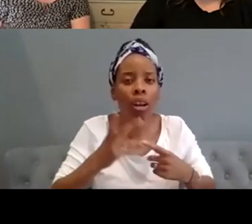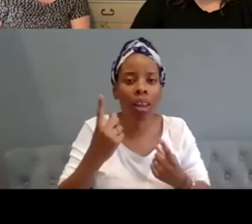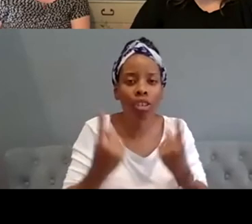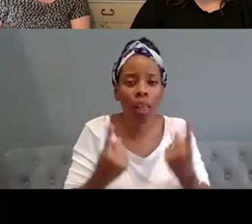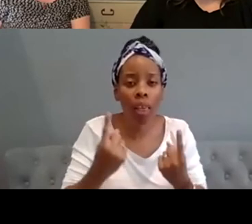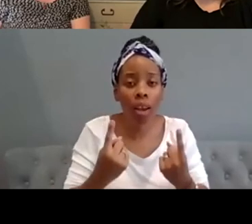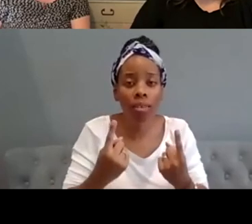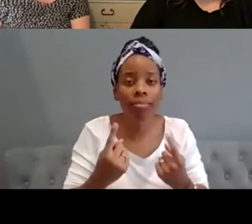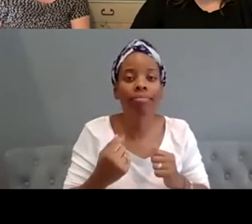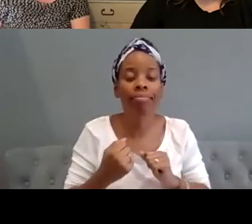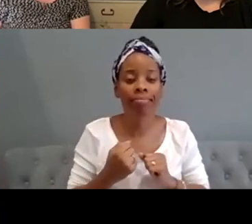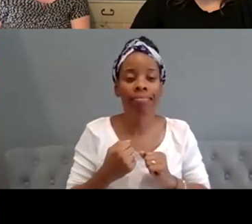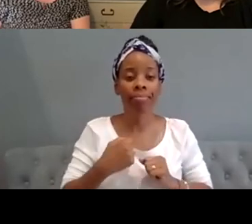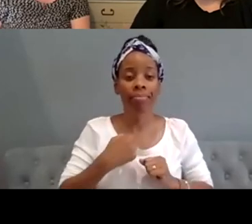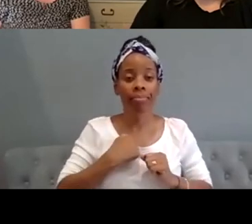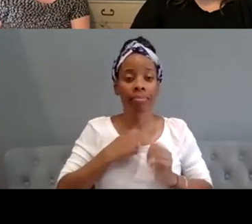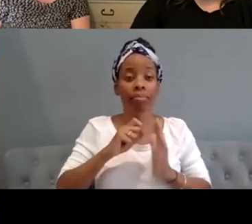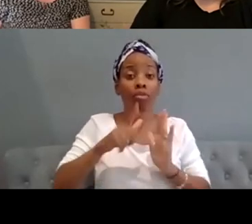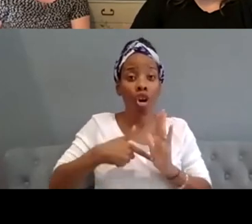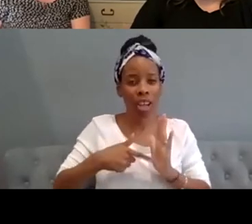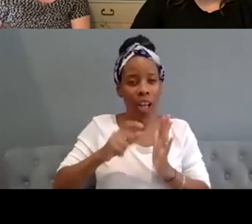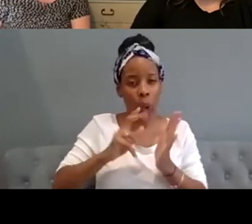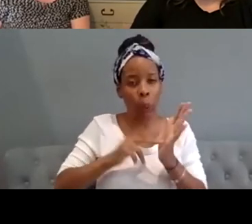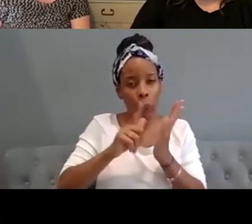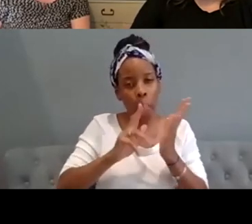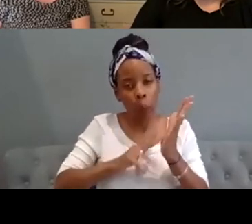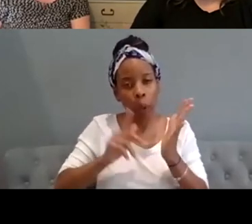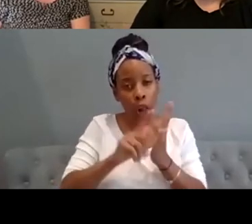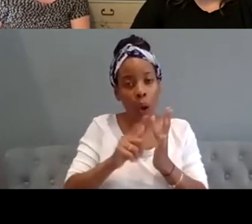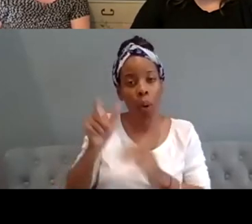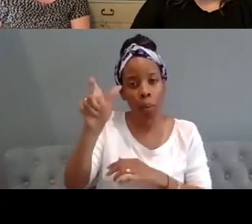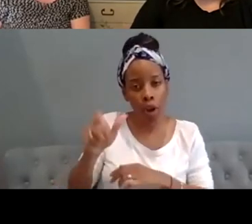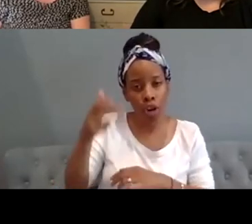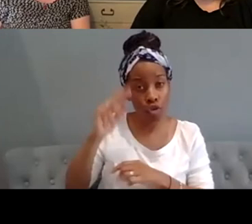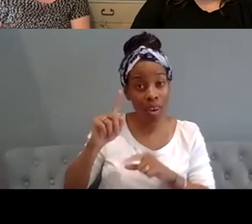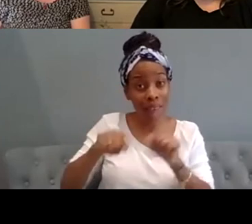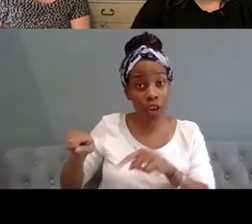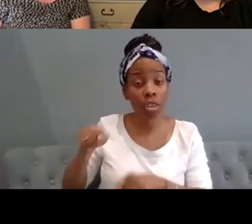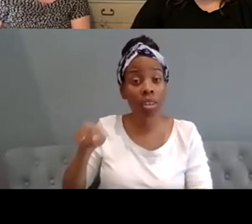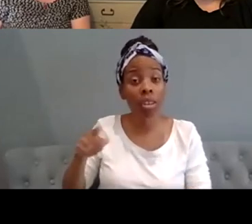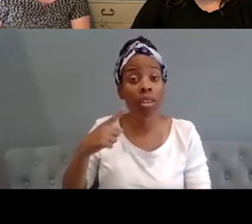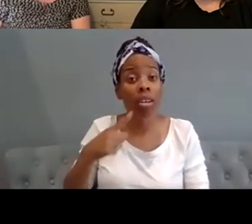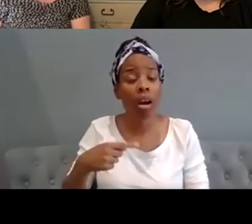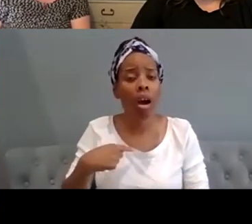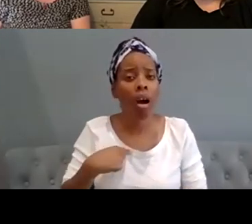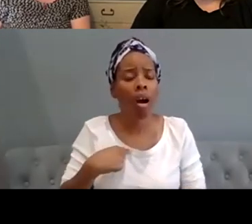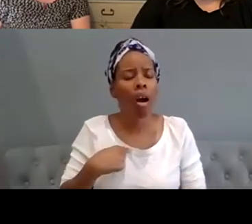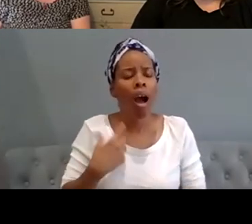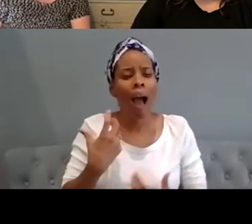artists on the nuno project um thought that the project had this real ethos of kindness